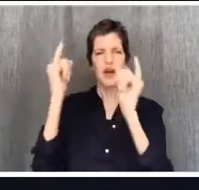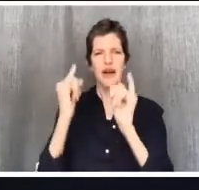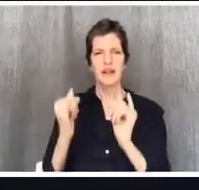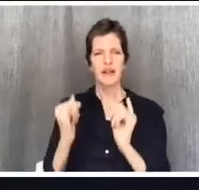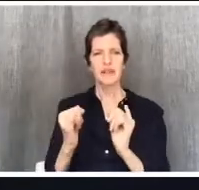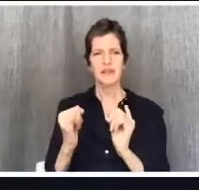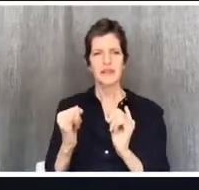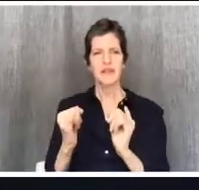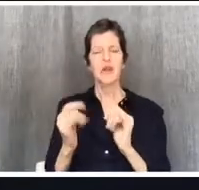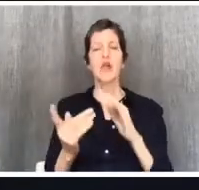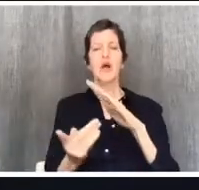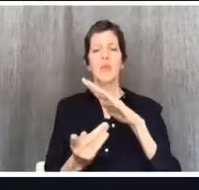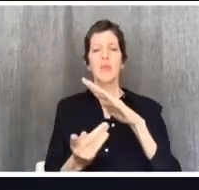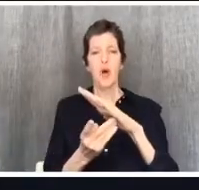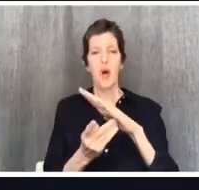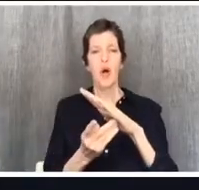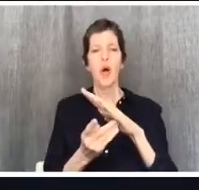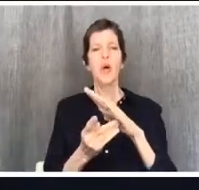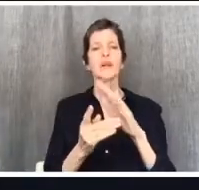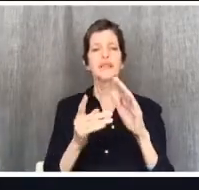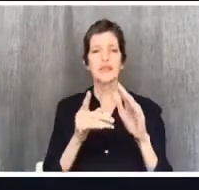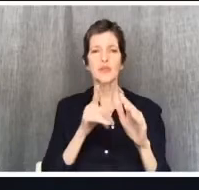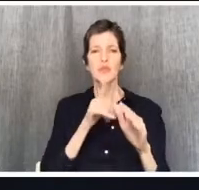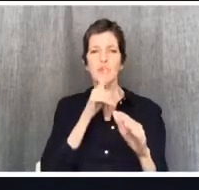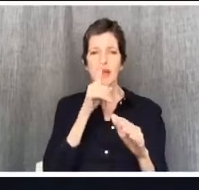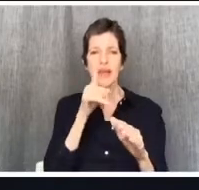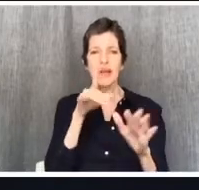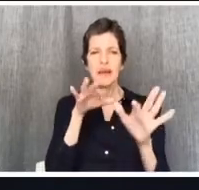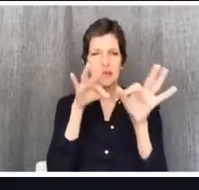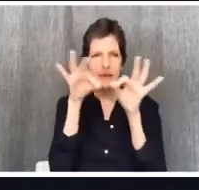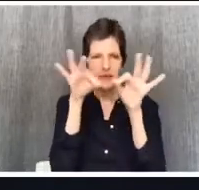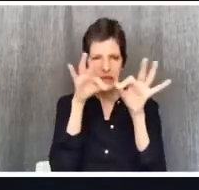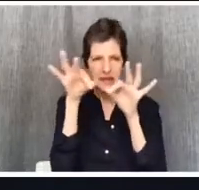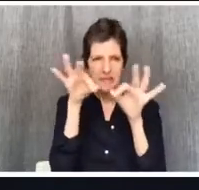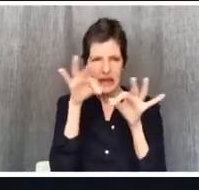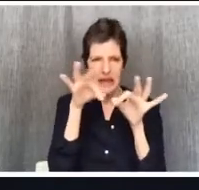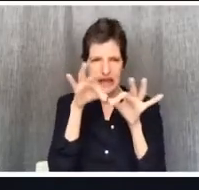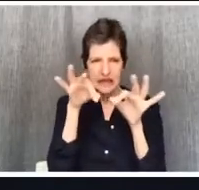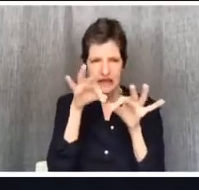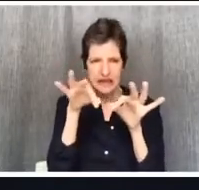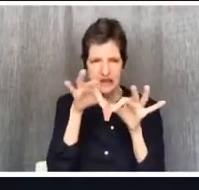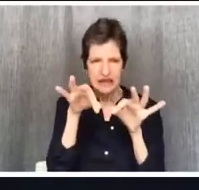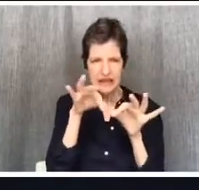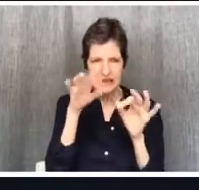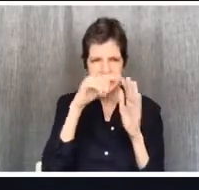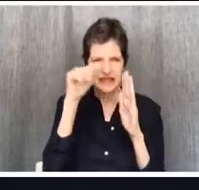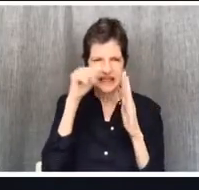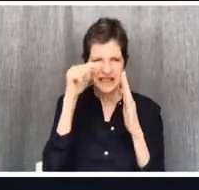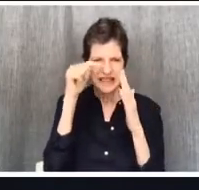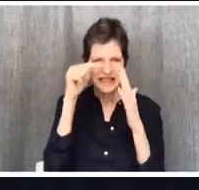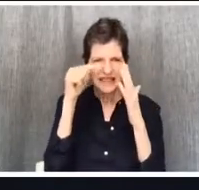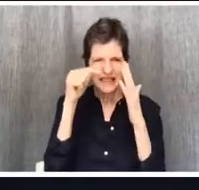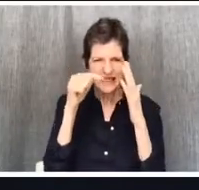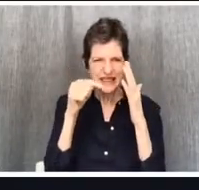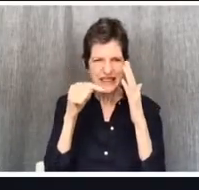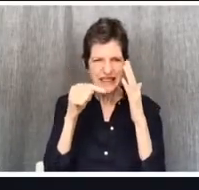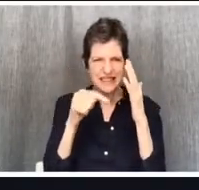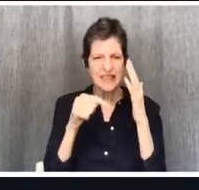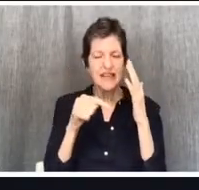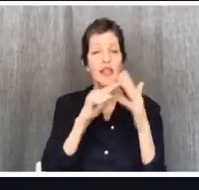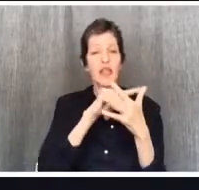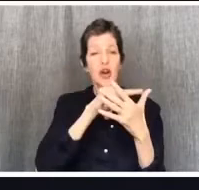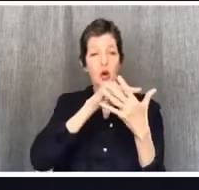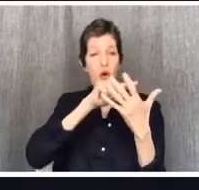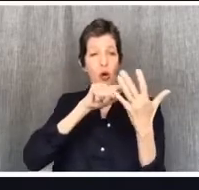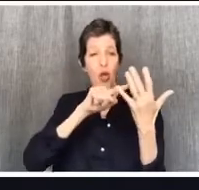weeds and talk about all kinds of details that are going to be really helpful and really pastoral. And then he's going to connect like these specific things he says to them